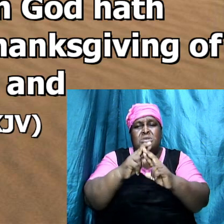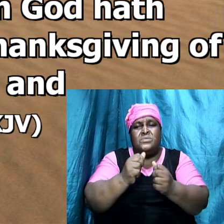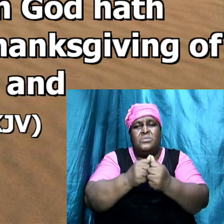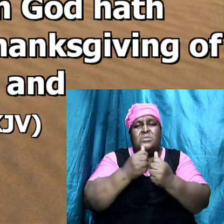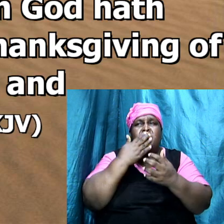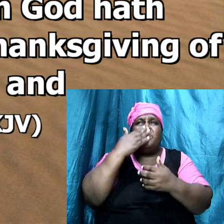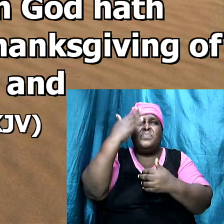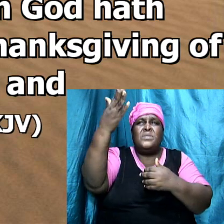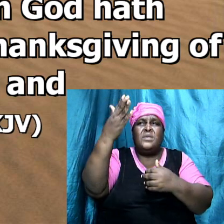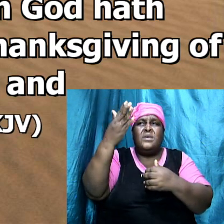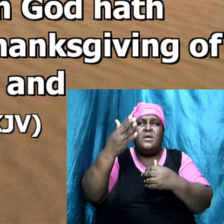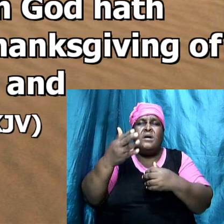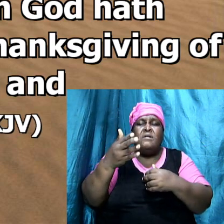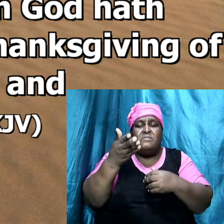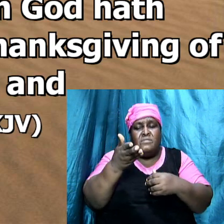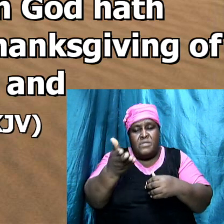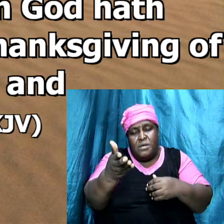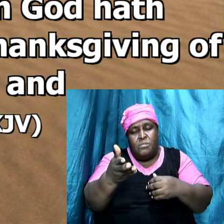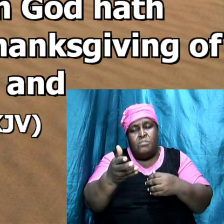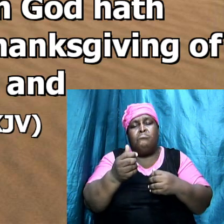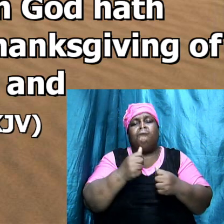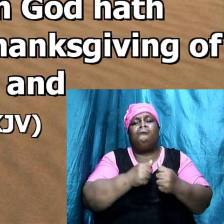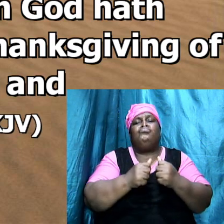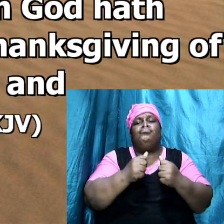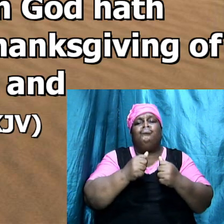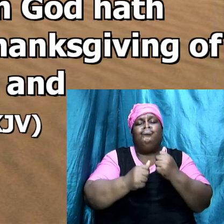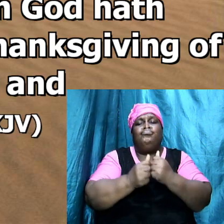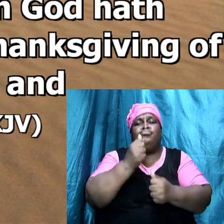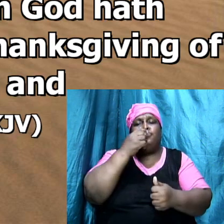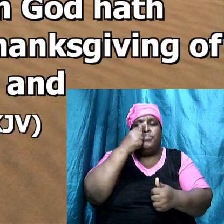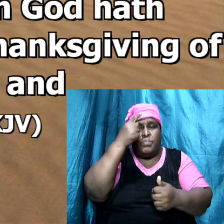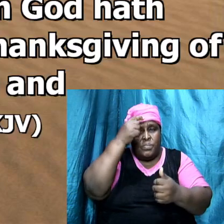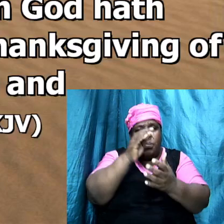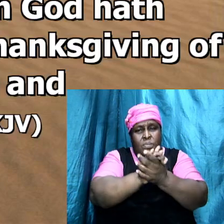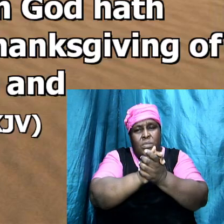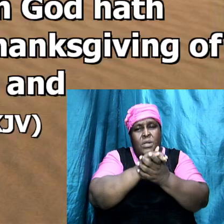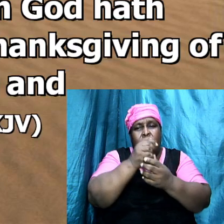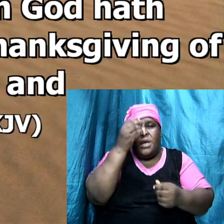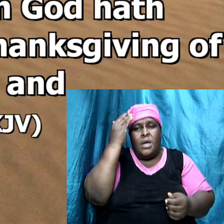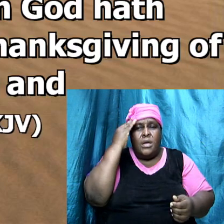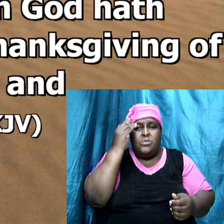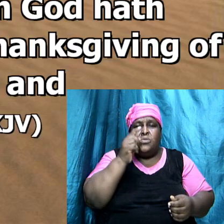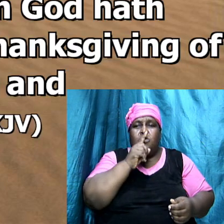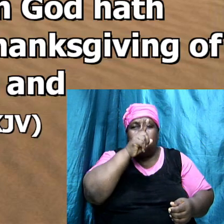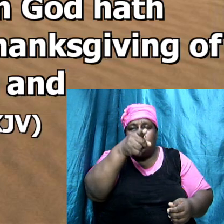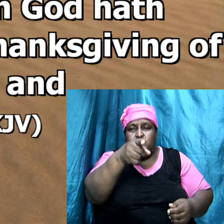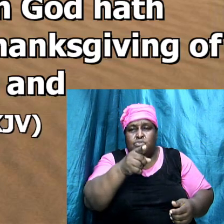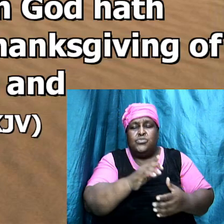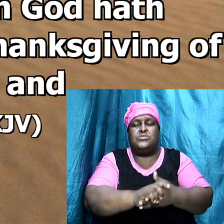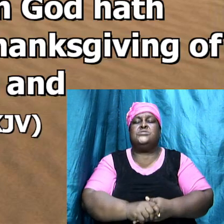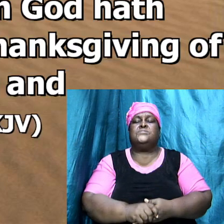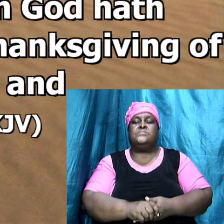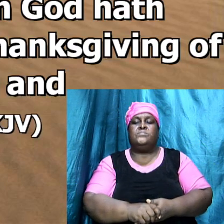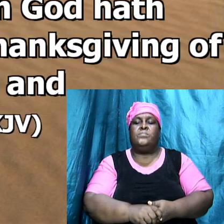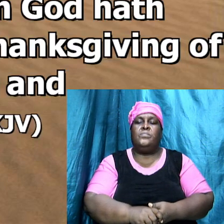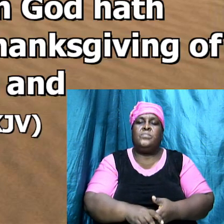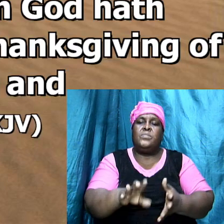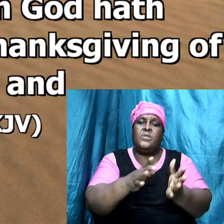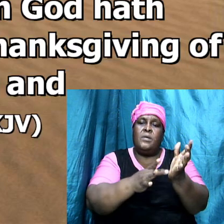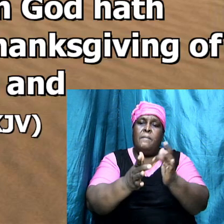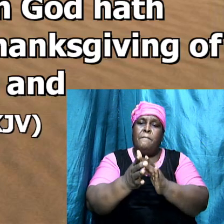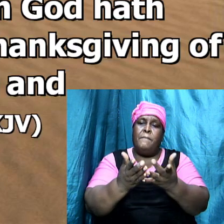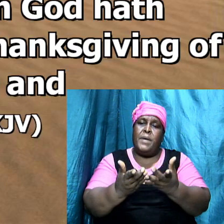them which believe and know the truth. Amen. So the Bible gives us stern